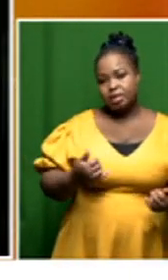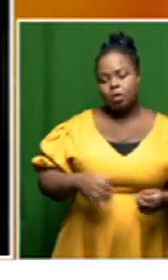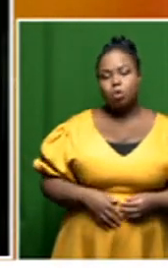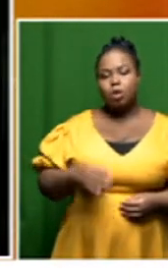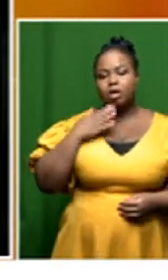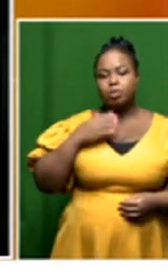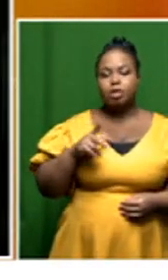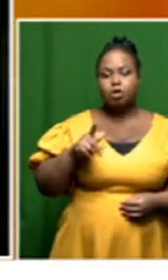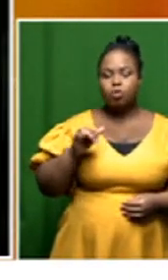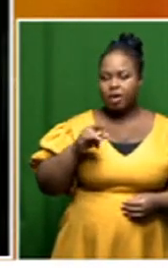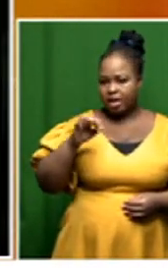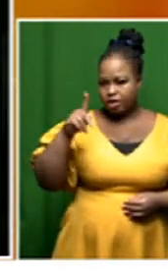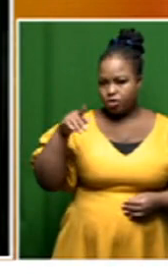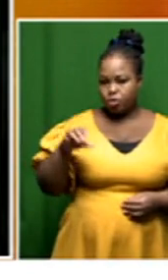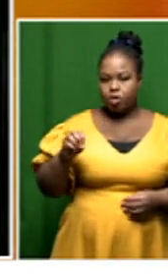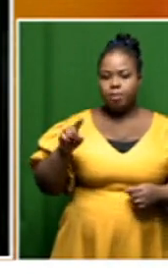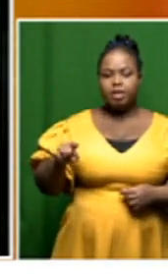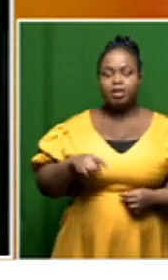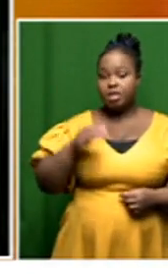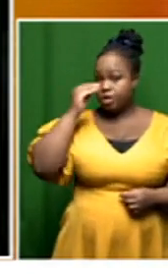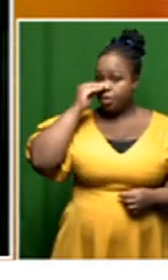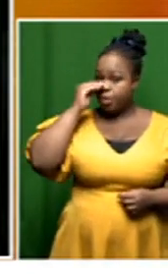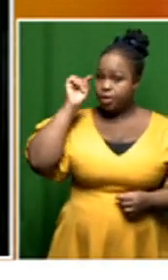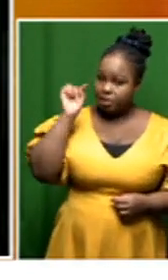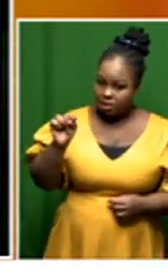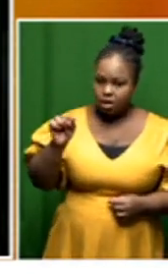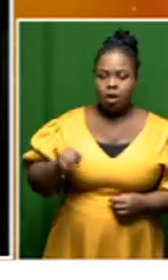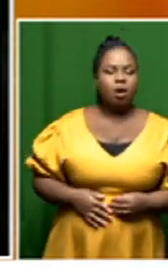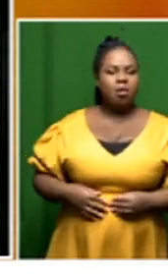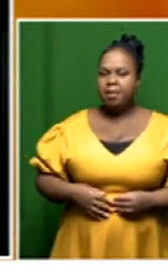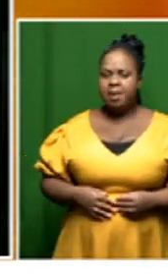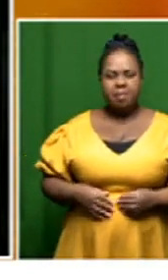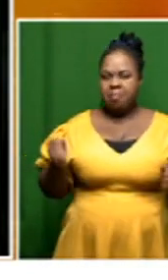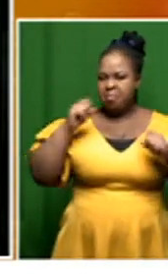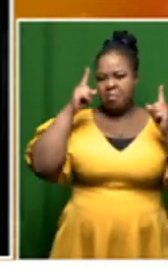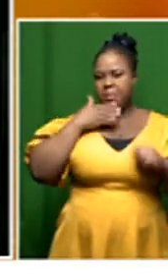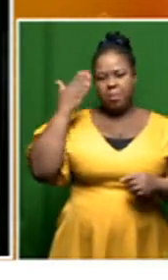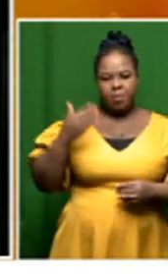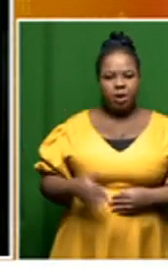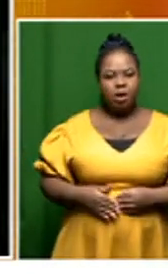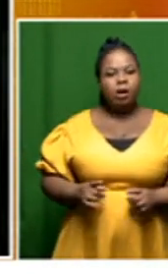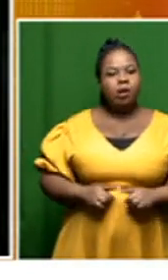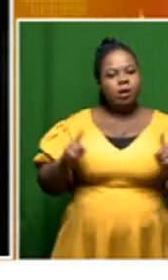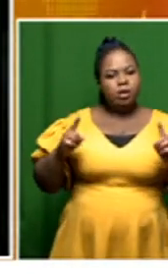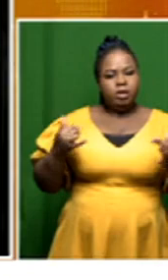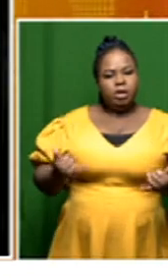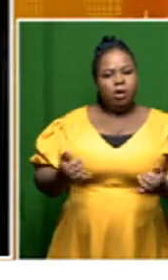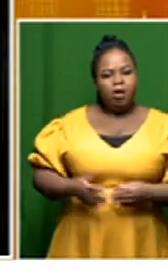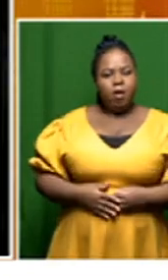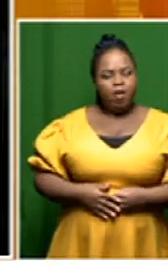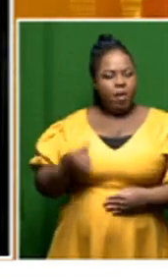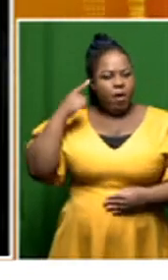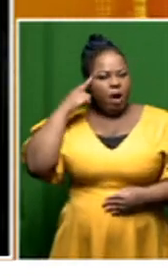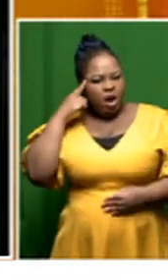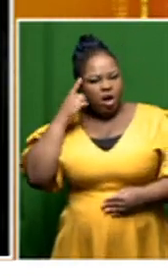lucanio and and of course that piece of news in and of itself doesn't come as a surprise but is the appetite